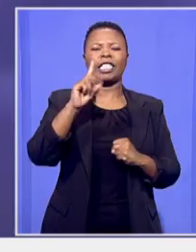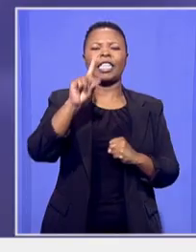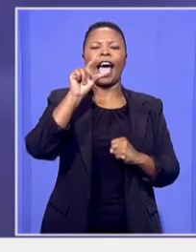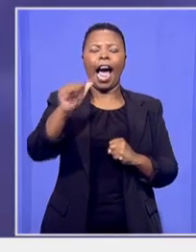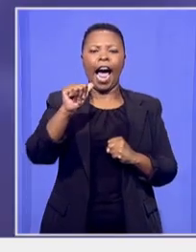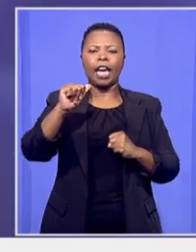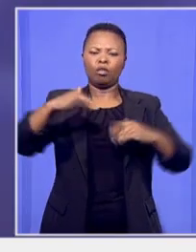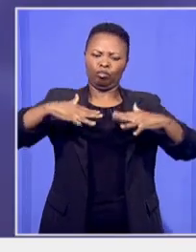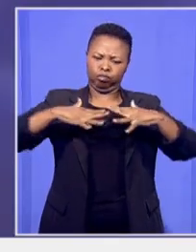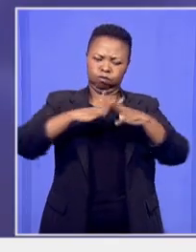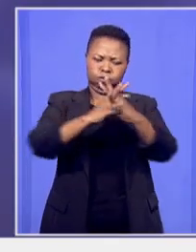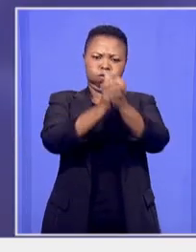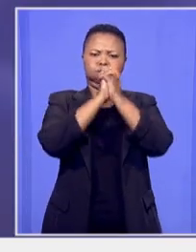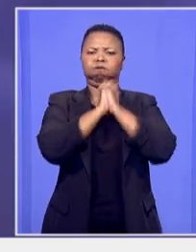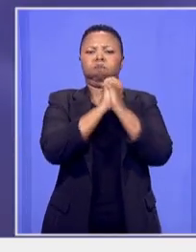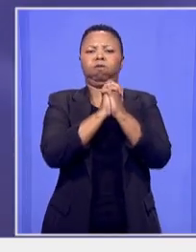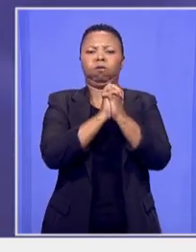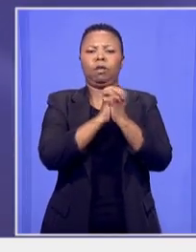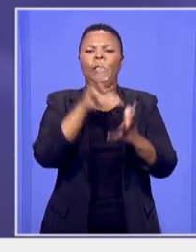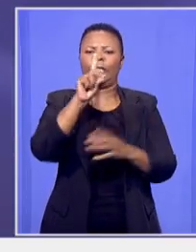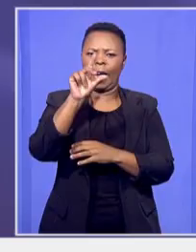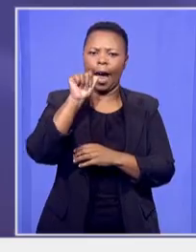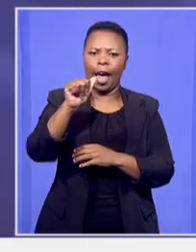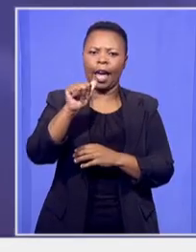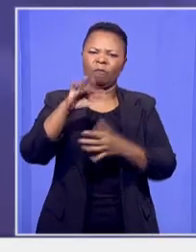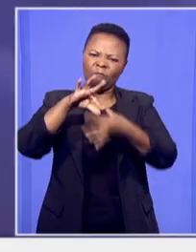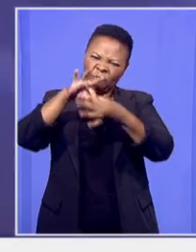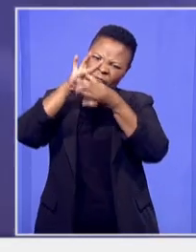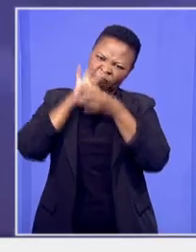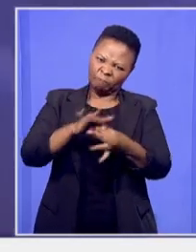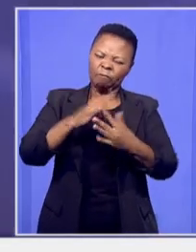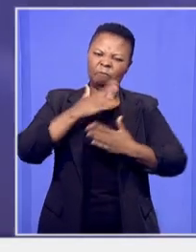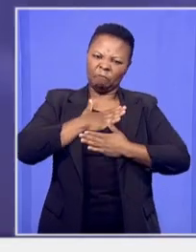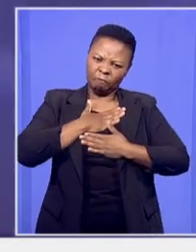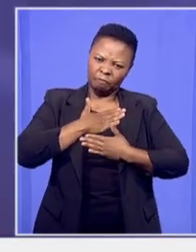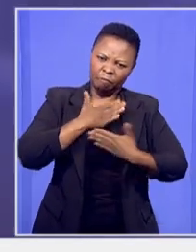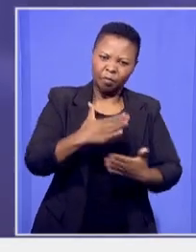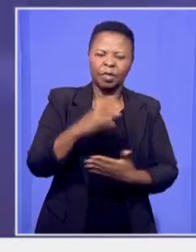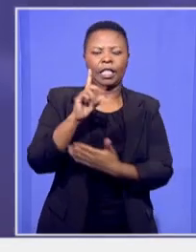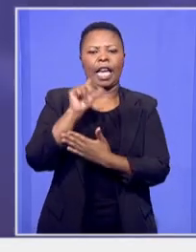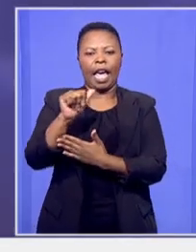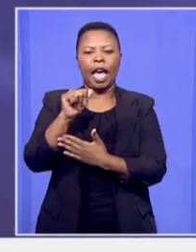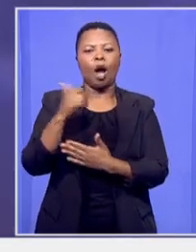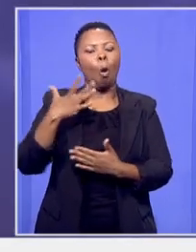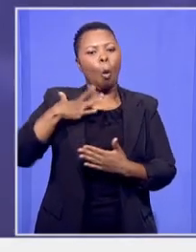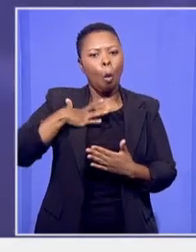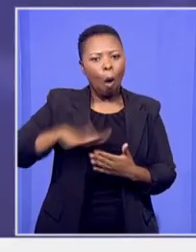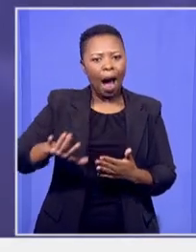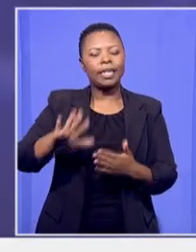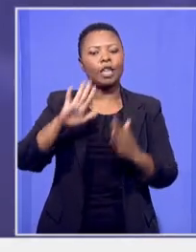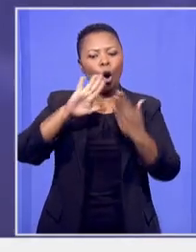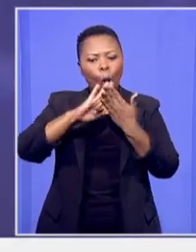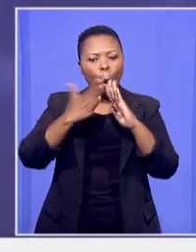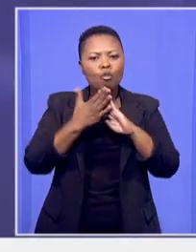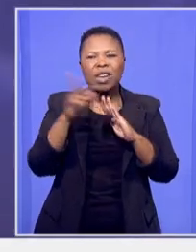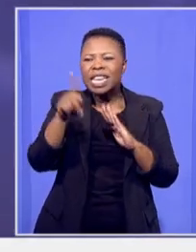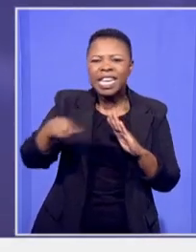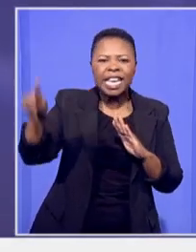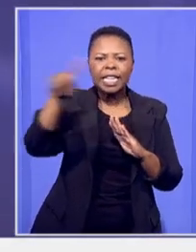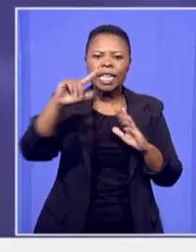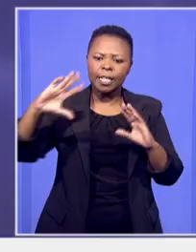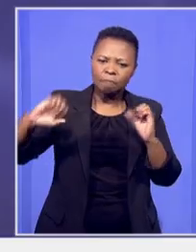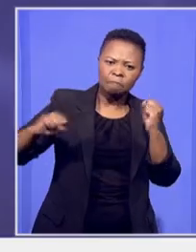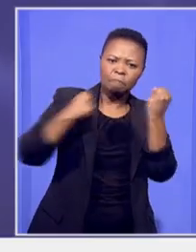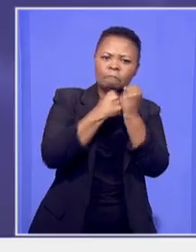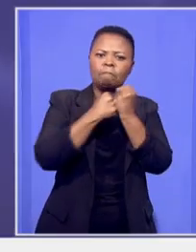this is why we need a determined DA this is why we need a determined DA today we need